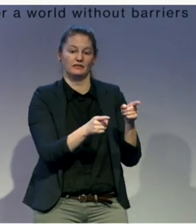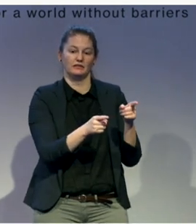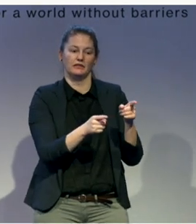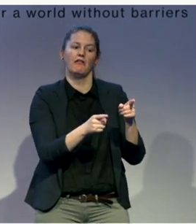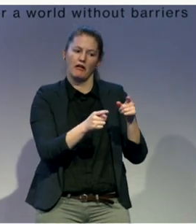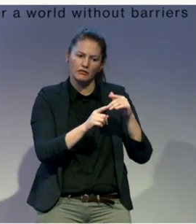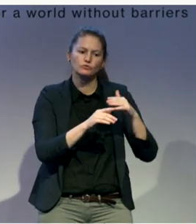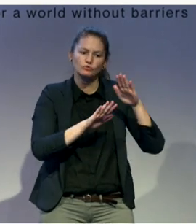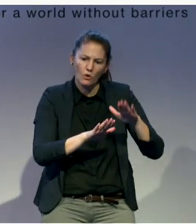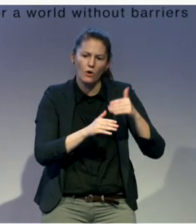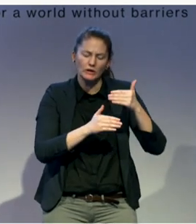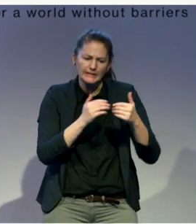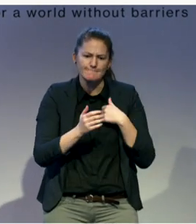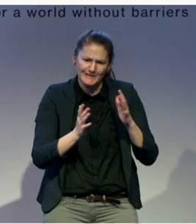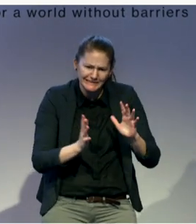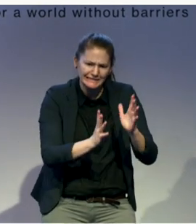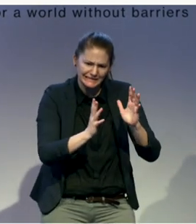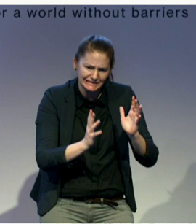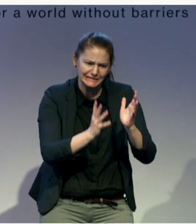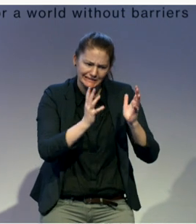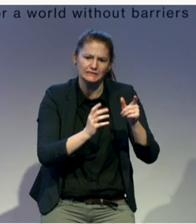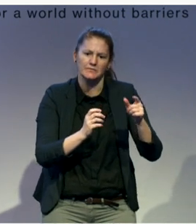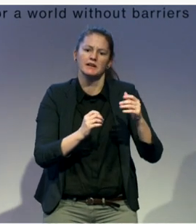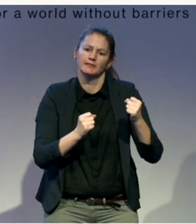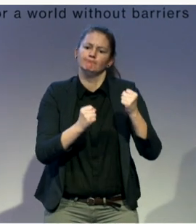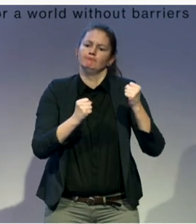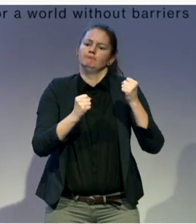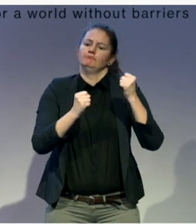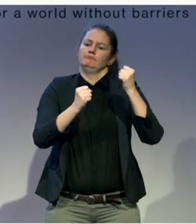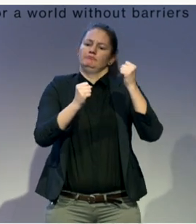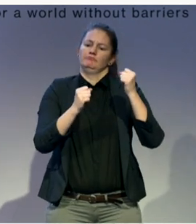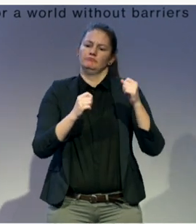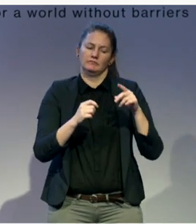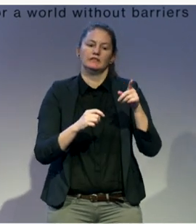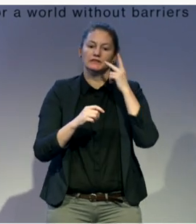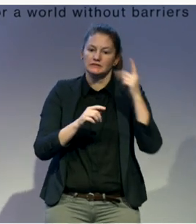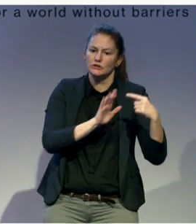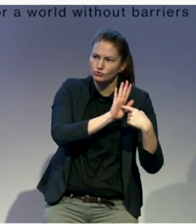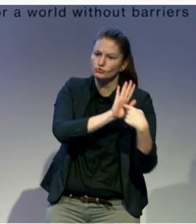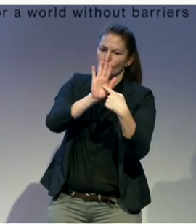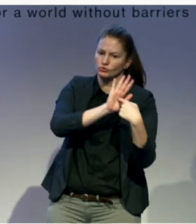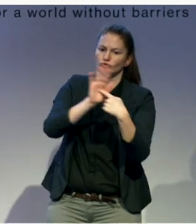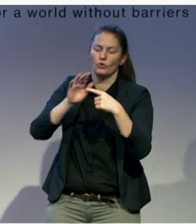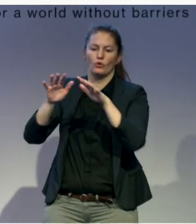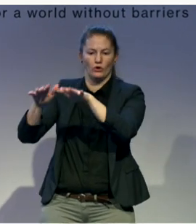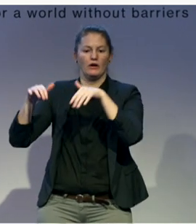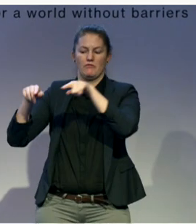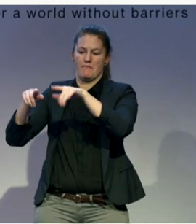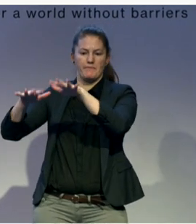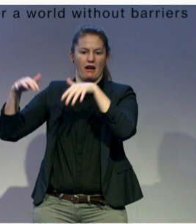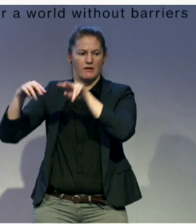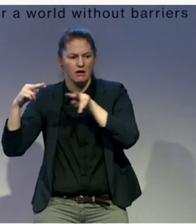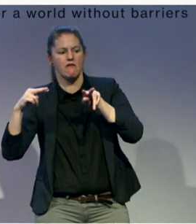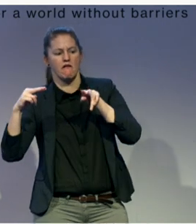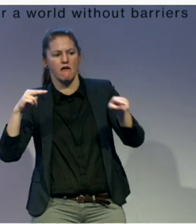parliament realized that people with disabilities have the political rights. And then when people with disabilities and the